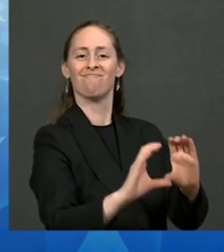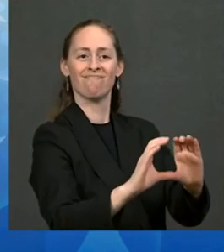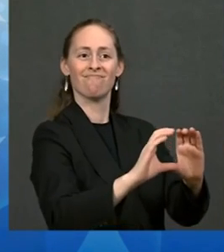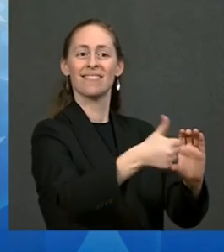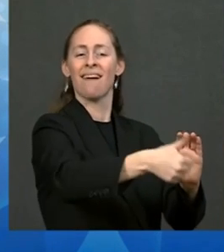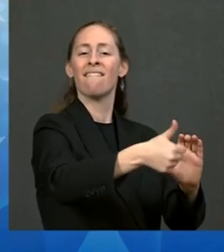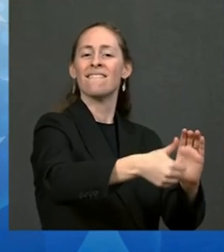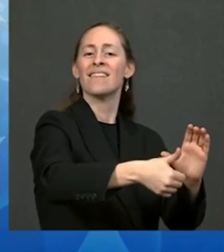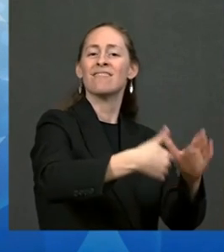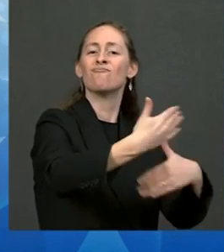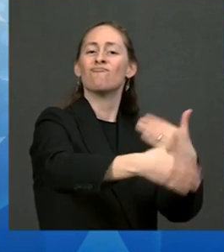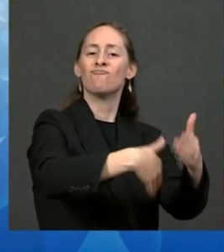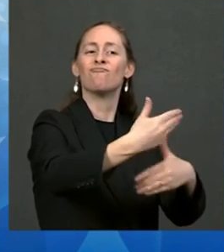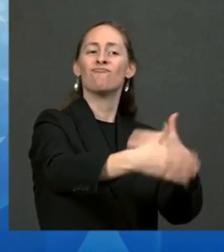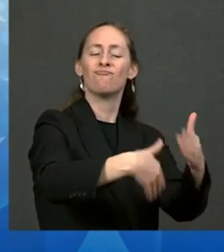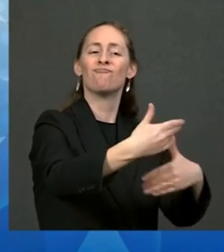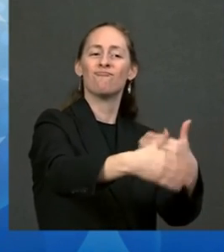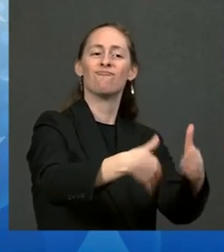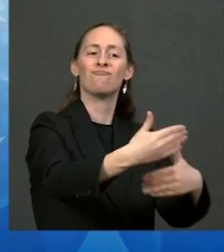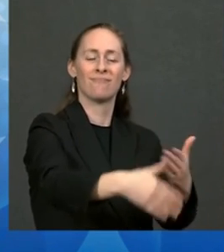nations grow and prosper.